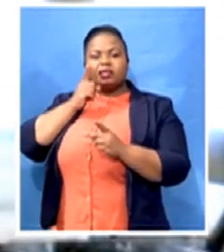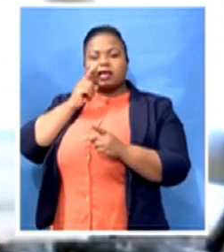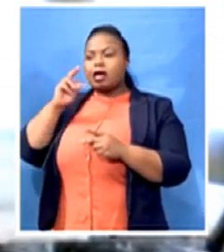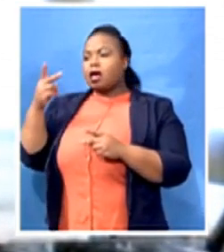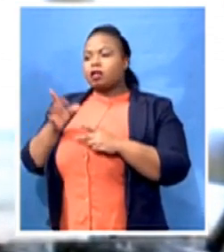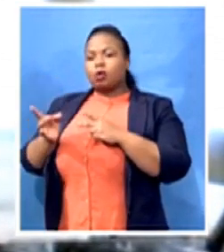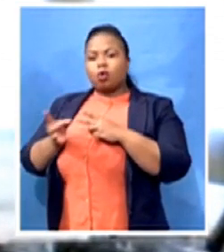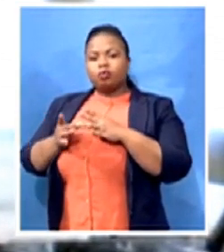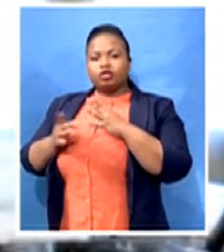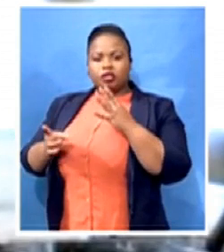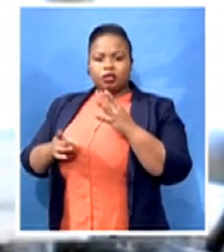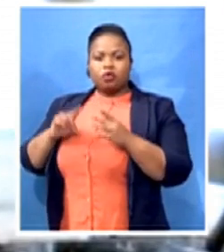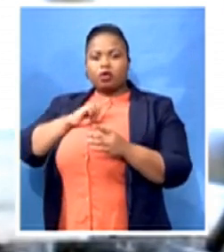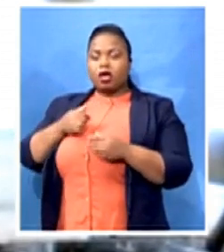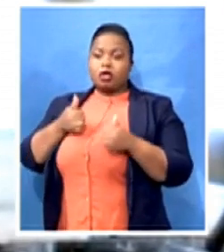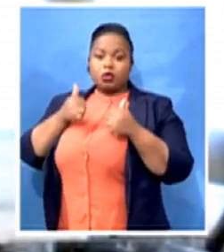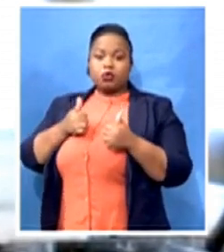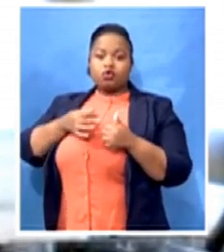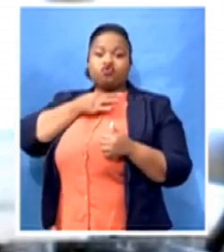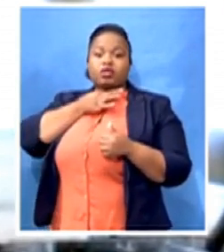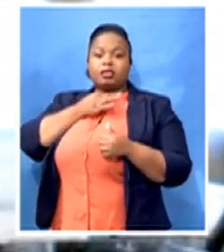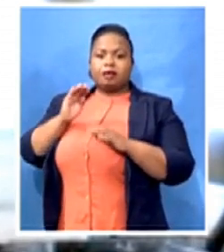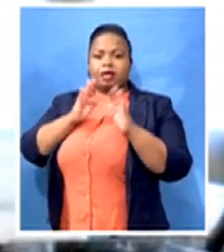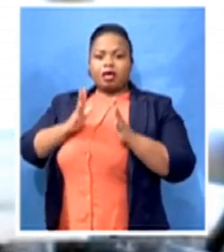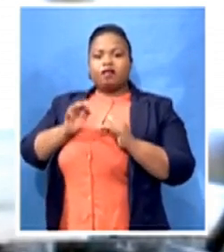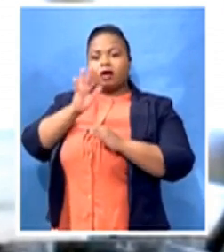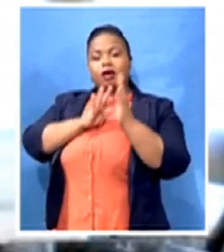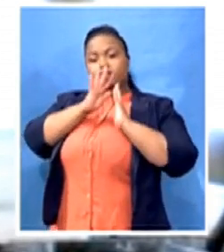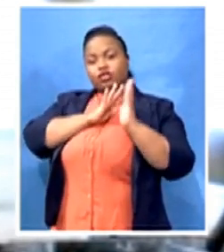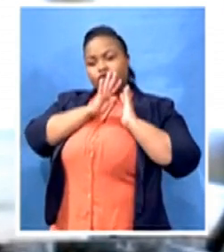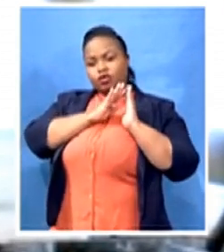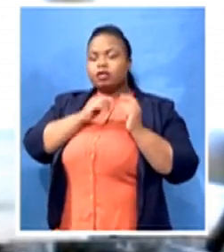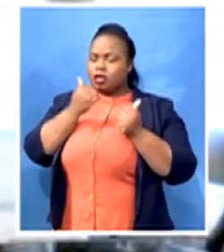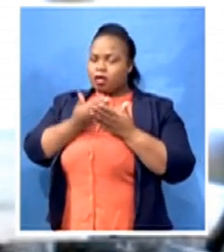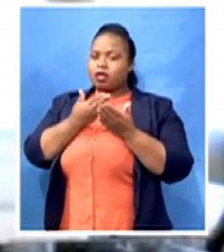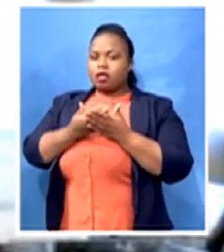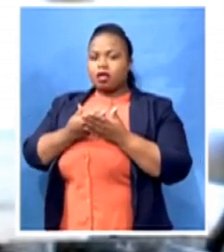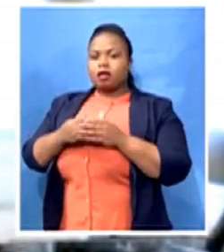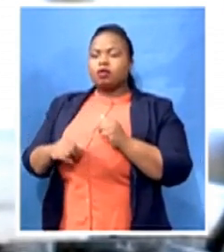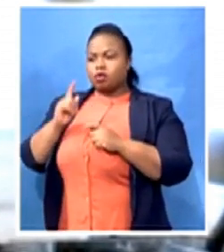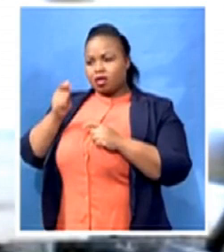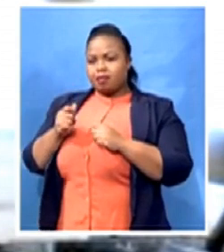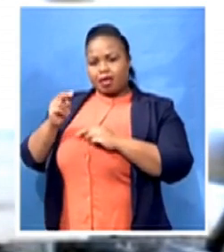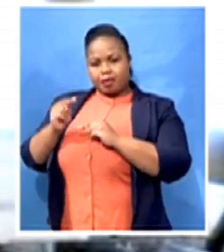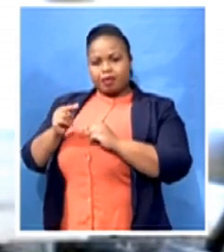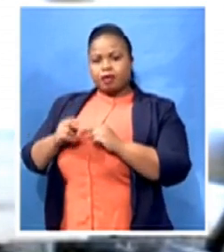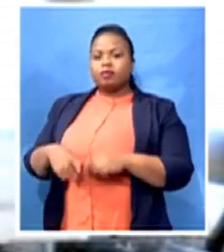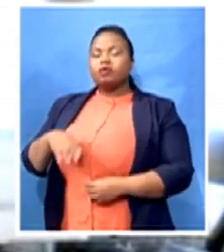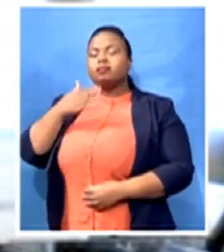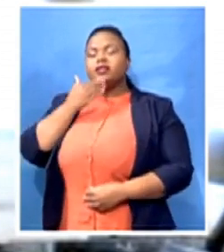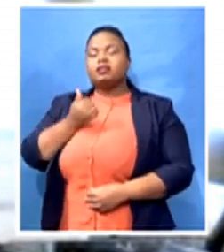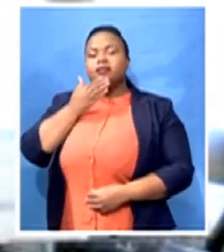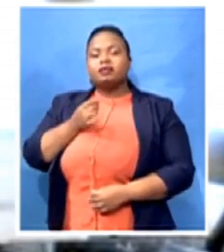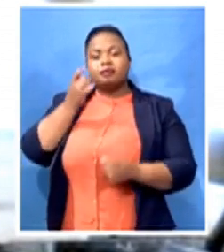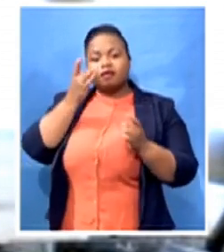historically from the client, et cetera. So we cannot stress it enough. Do not let it cancel or do not let it lapse.